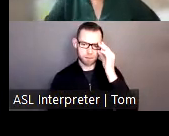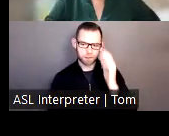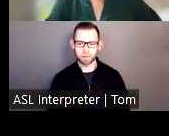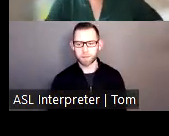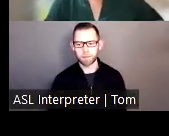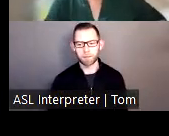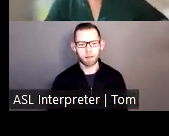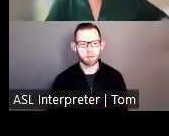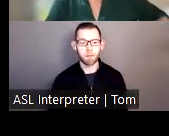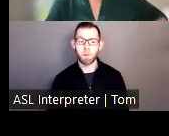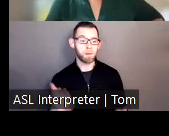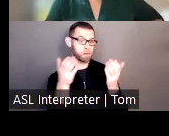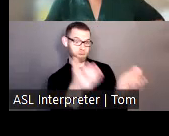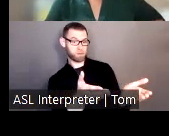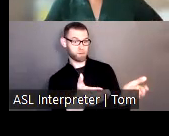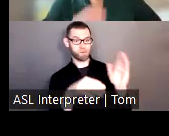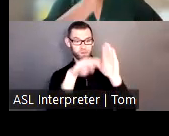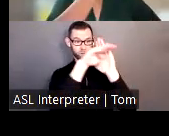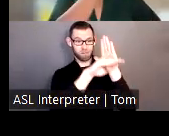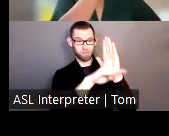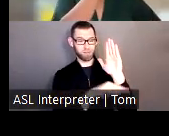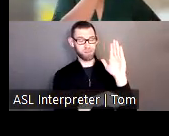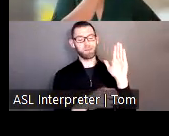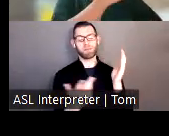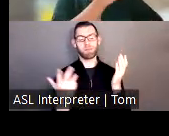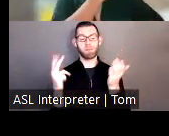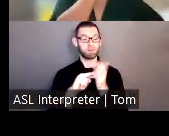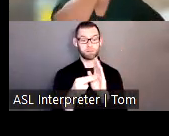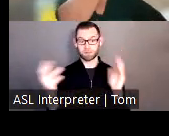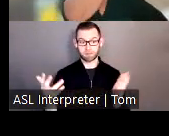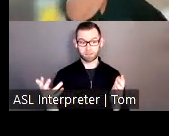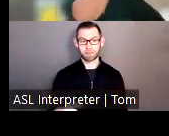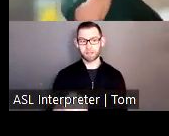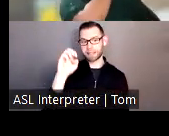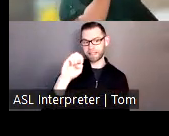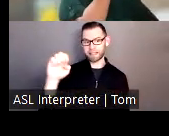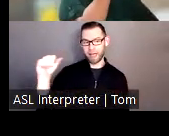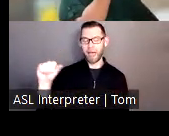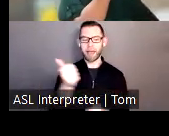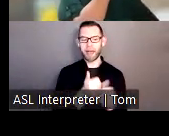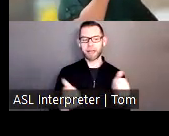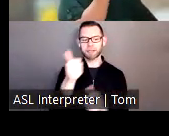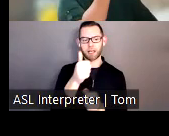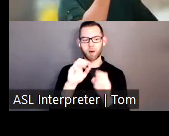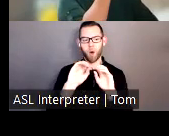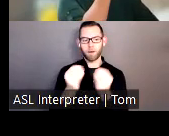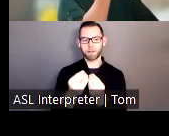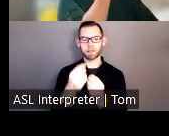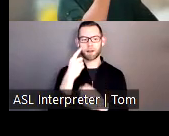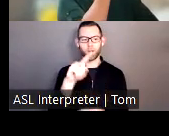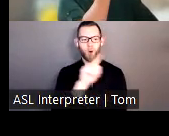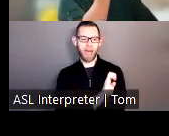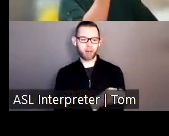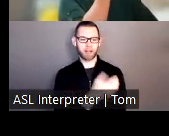So this slide is talking about EAS, the Executive Office of Energy and Environmental Affairs,